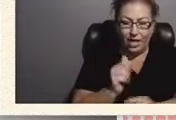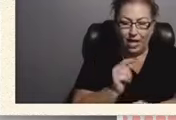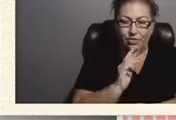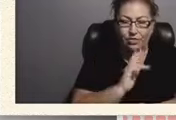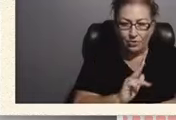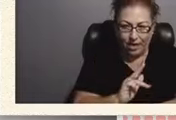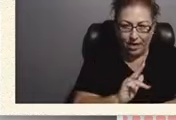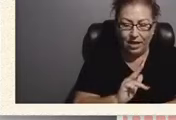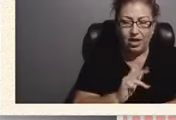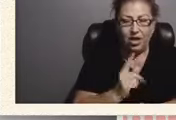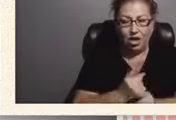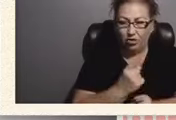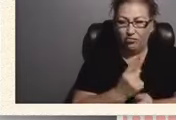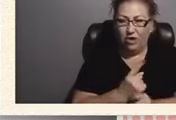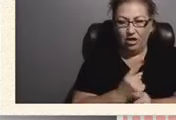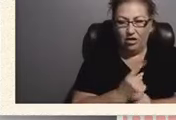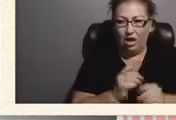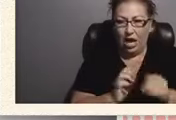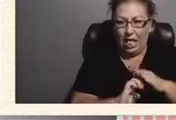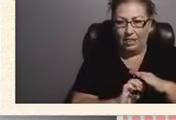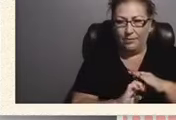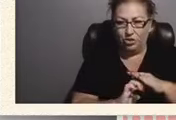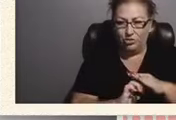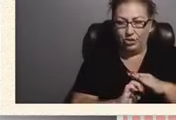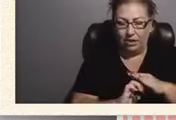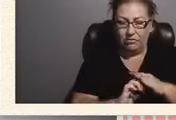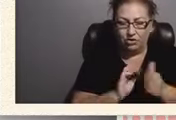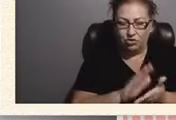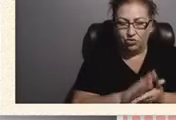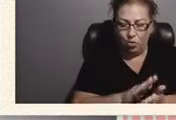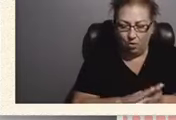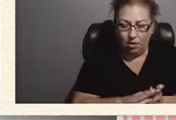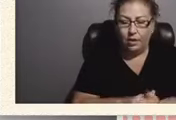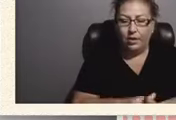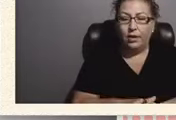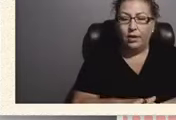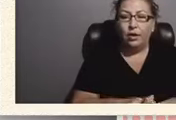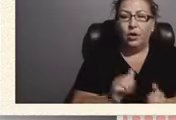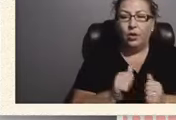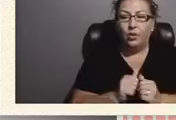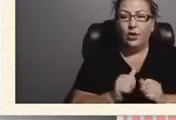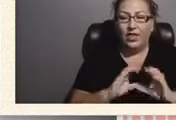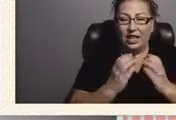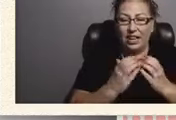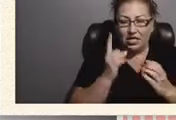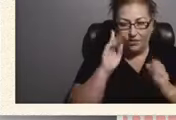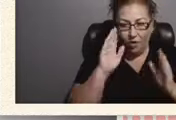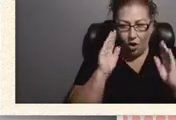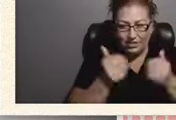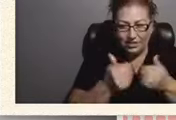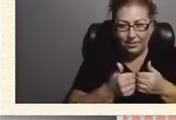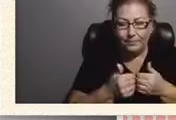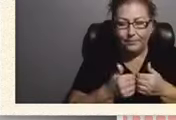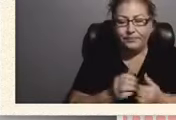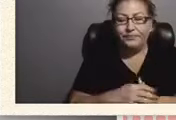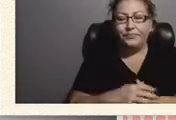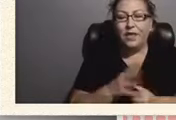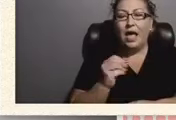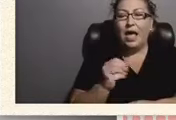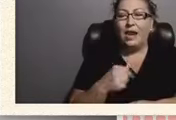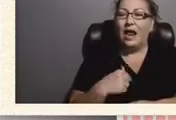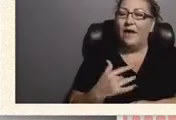elementary um school with a class for autism and i felt that